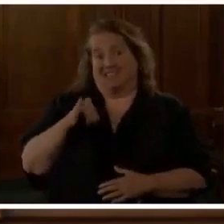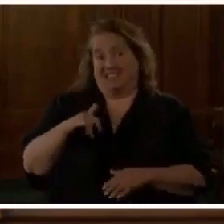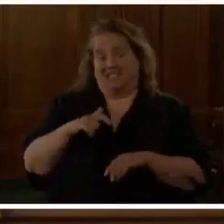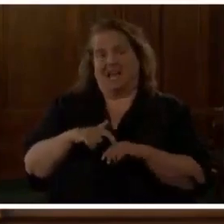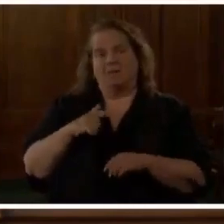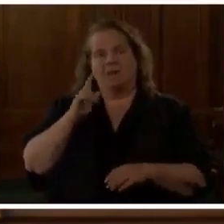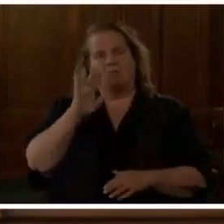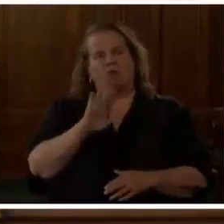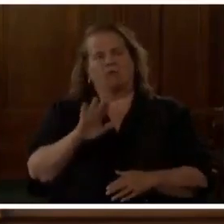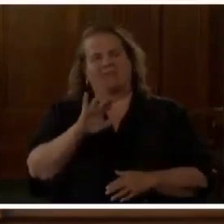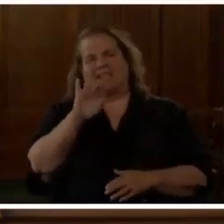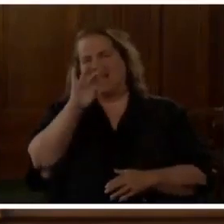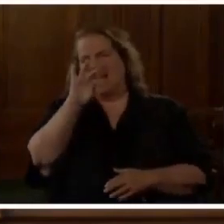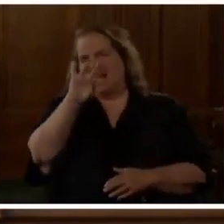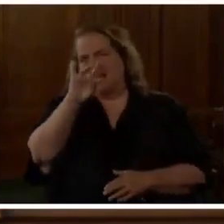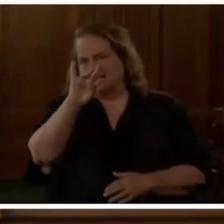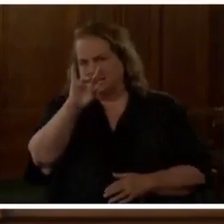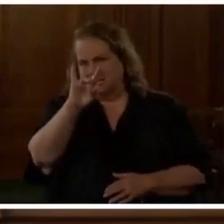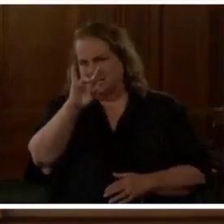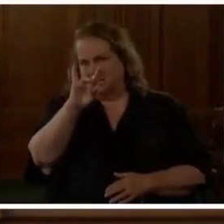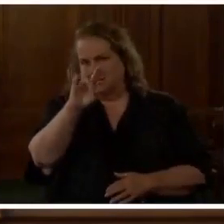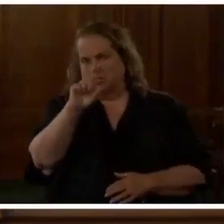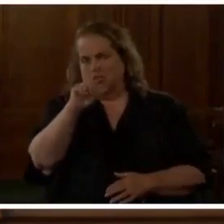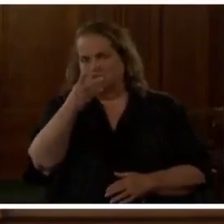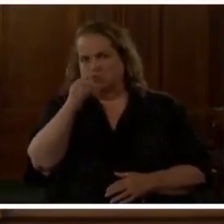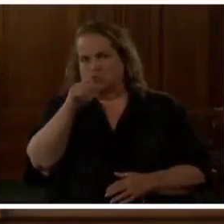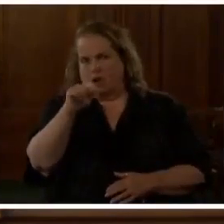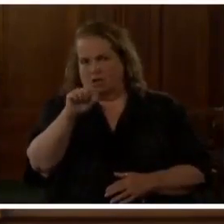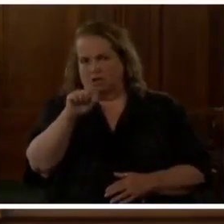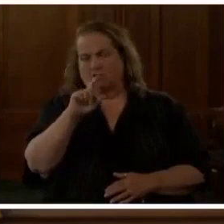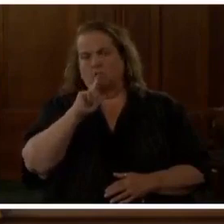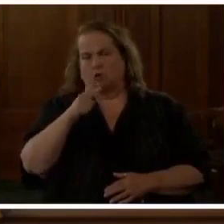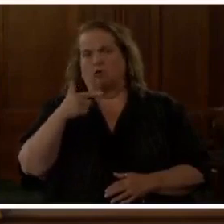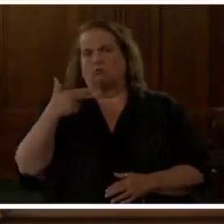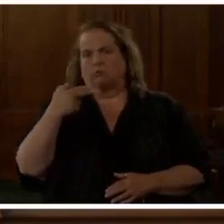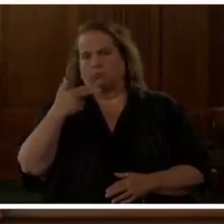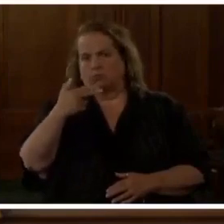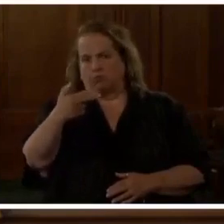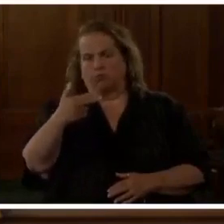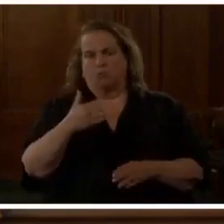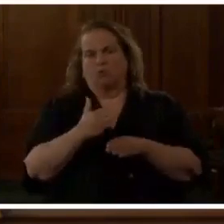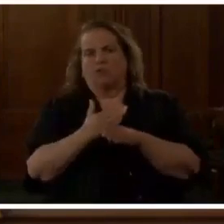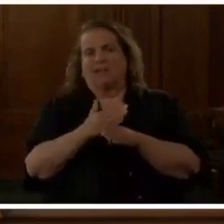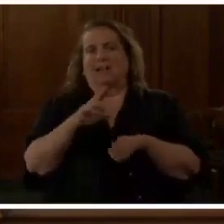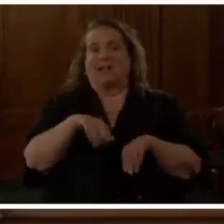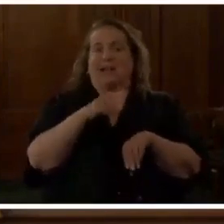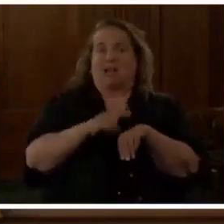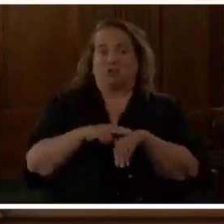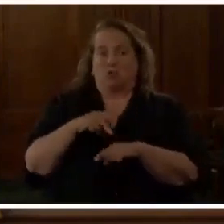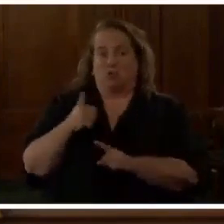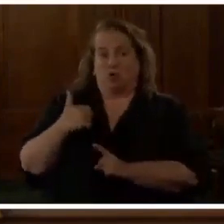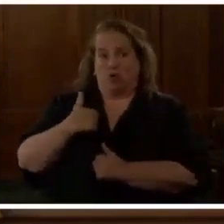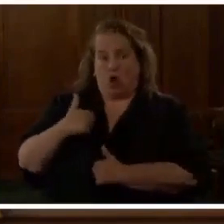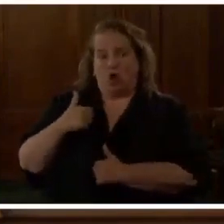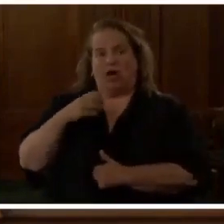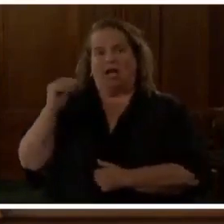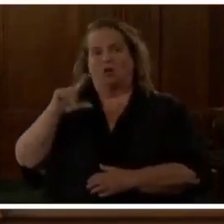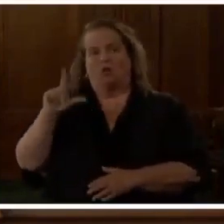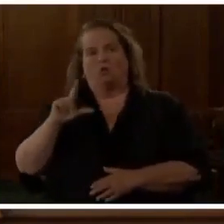shots were fired between the National Guard and the Louisville Metro Police